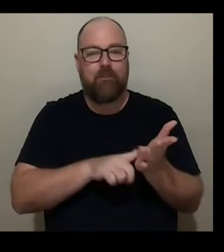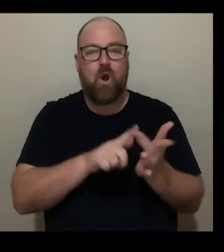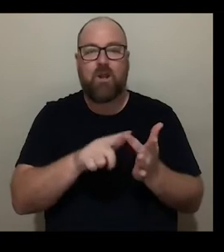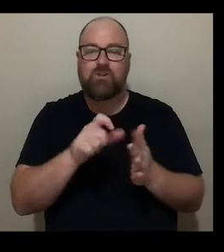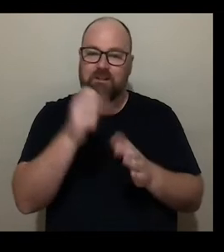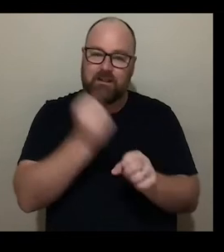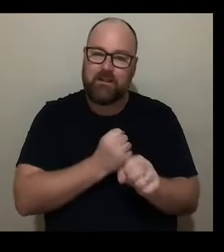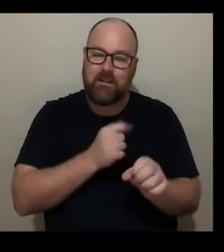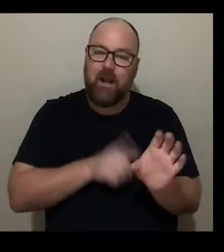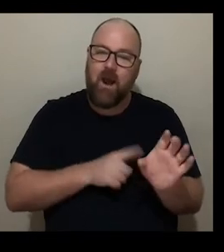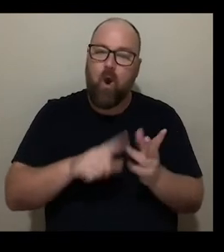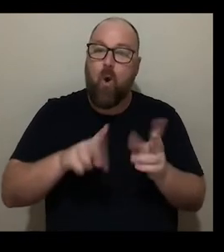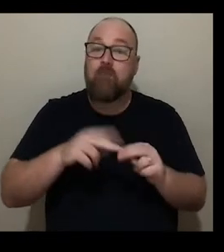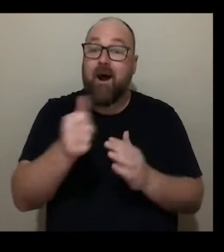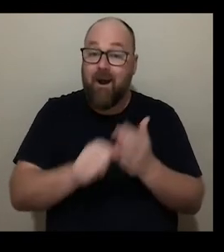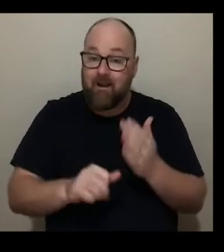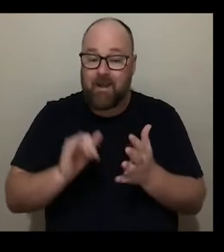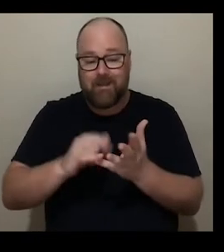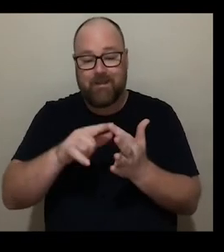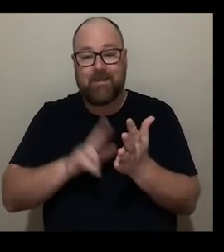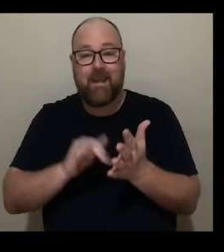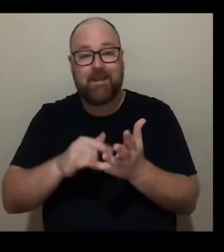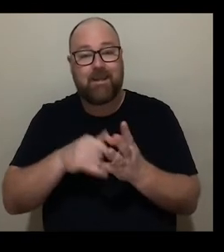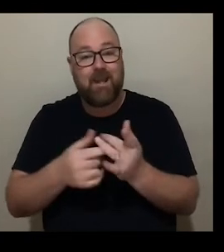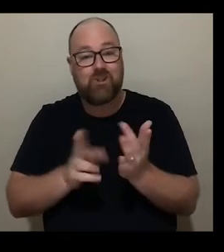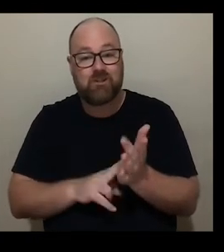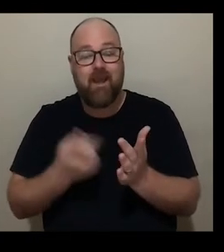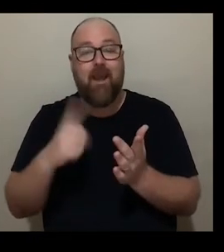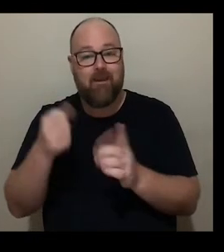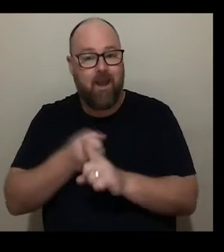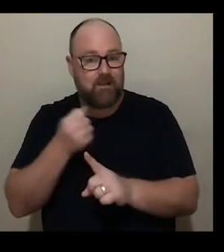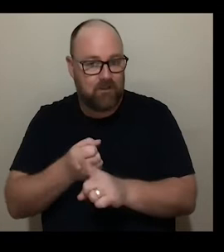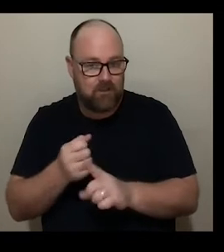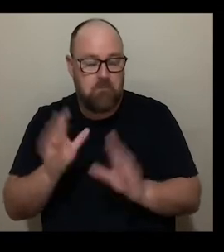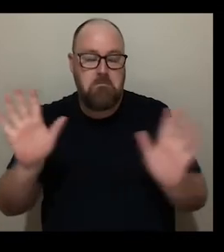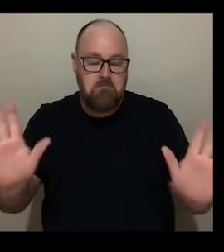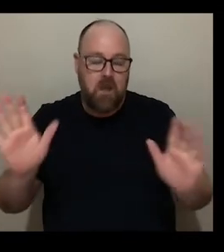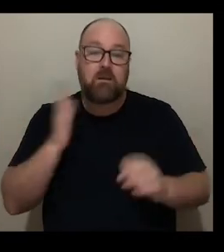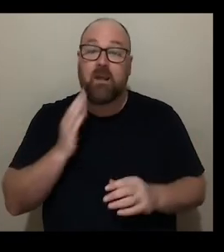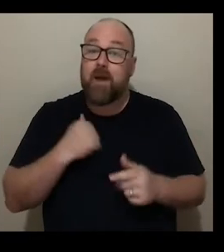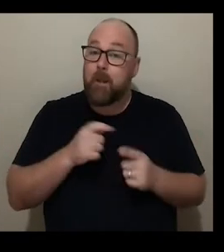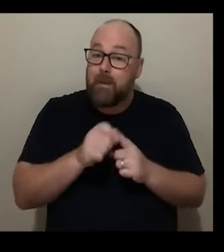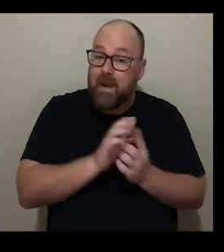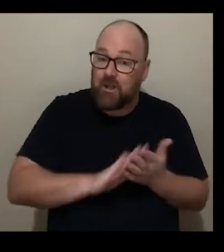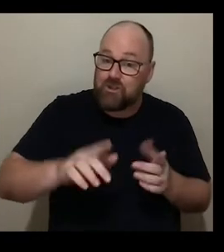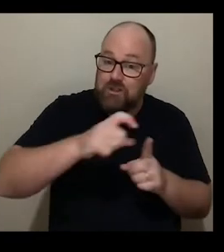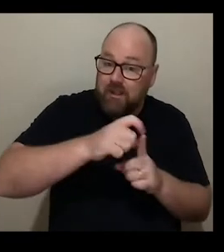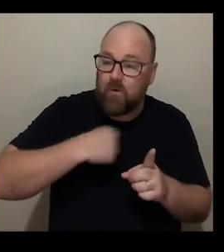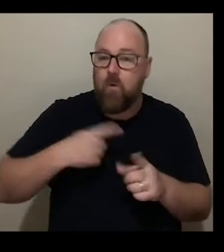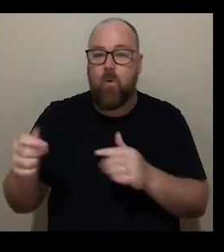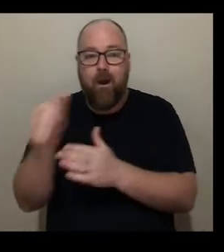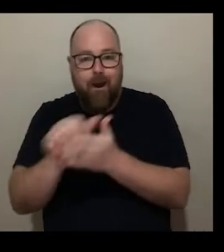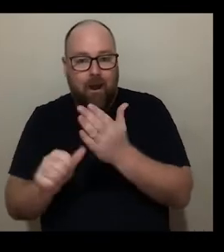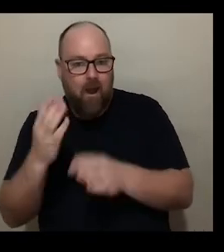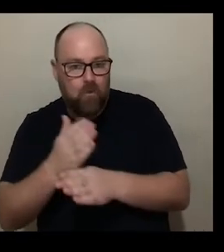sensation and activism and so within all my work at the moment whether it's to do with my PhD or with my artistic projects